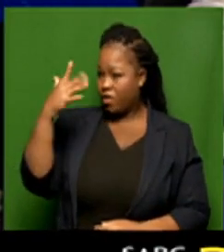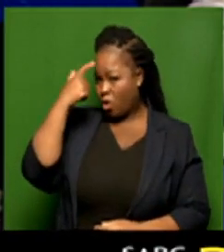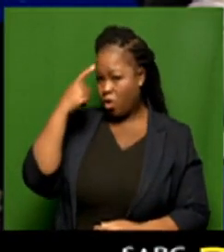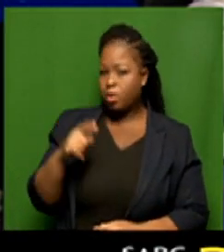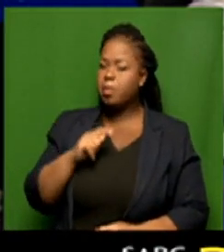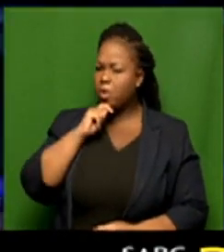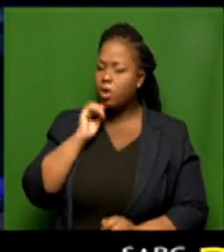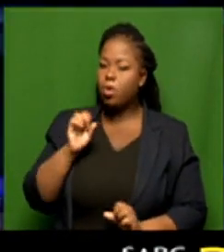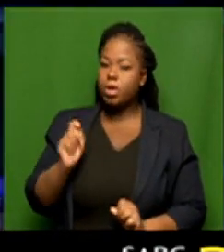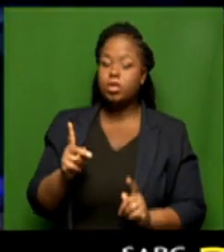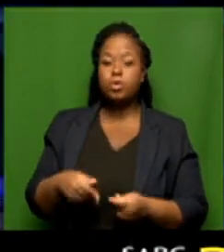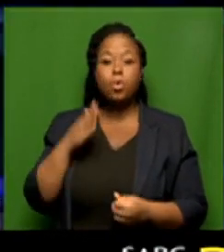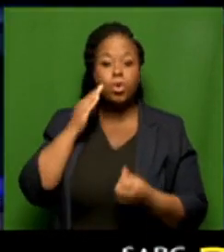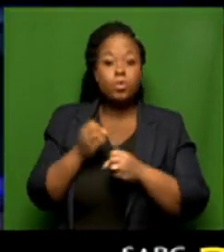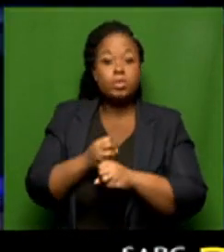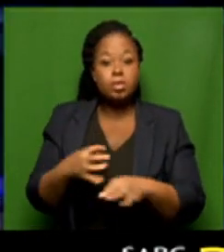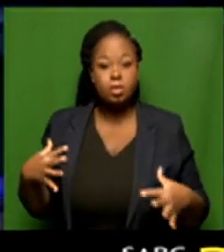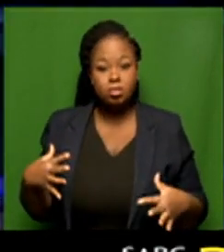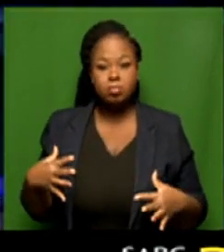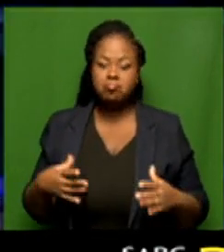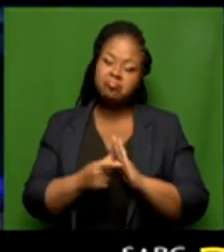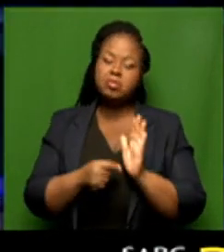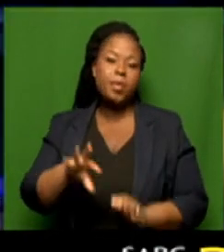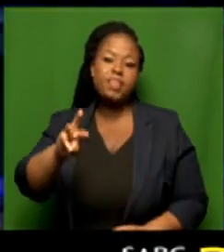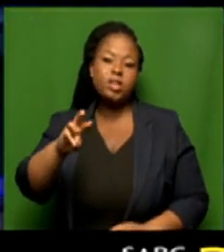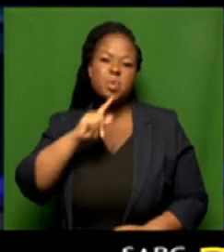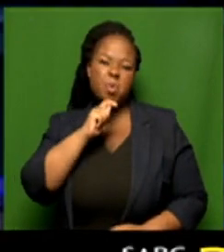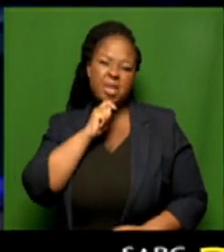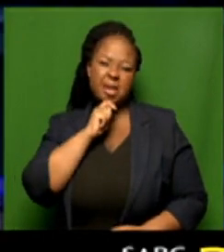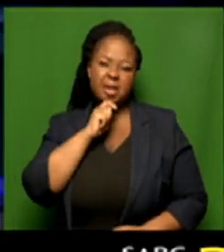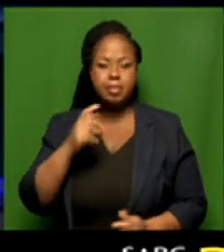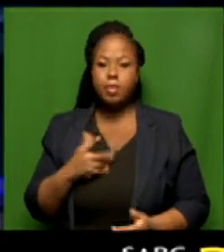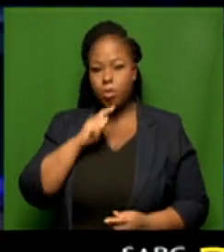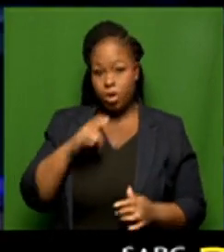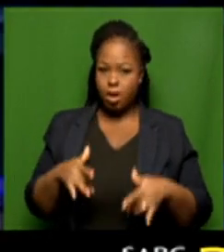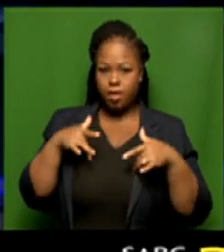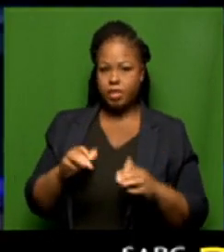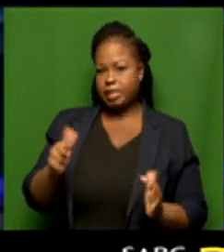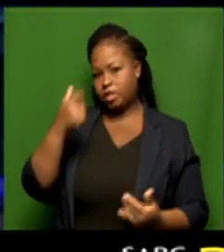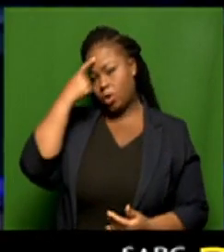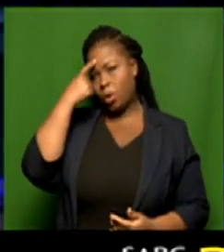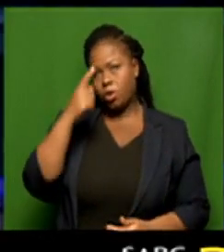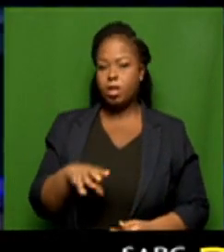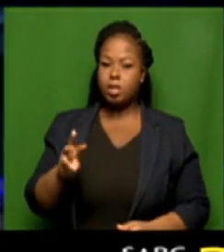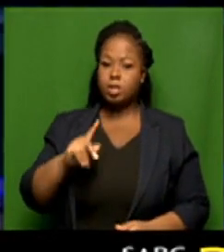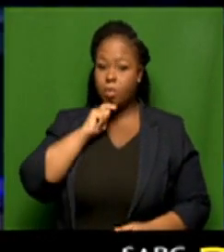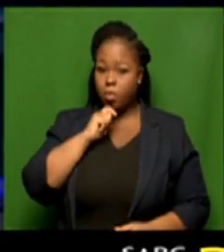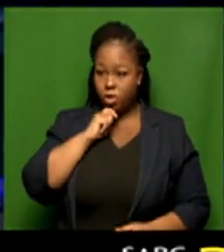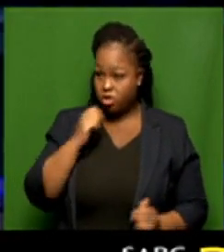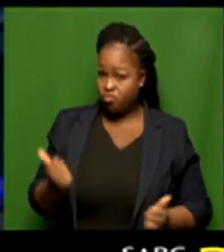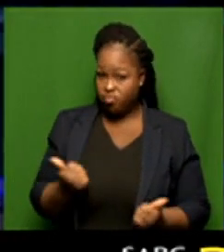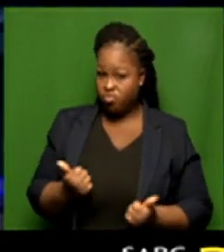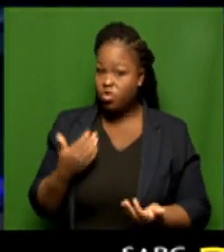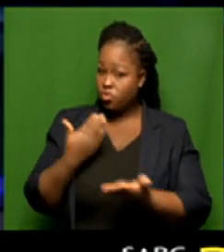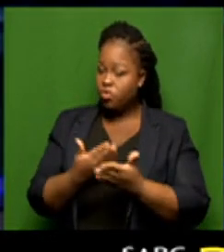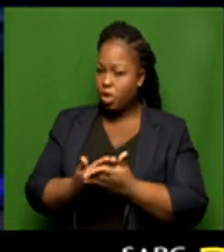the morning. So, in the morning. So, when we go on air on Thursday morning, say, let's just take morning live, 6 o'clock Thursday morning, we'll already